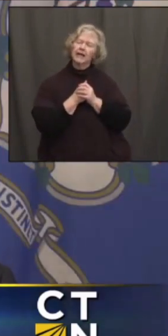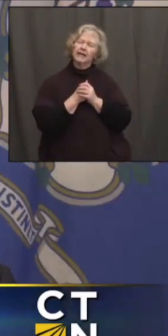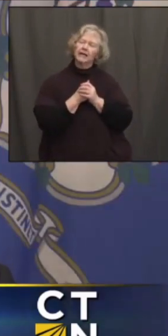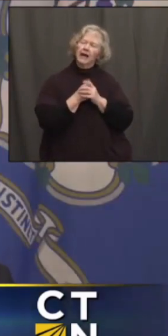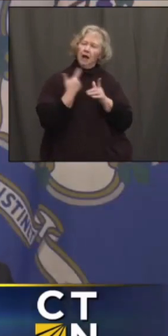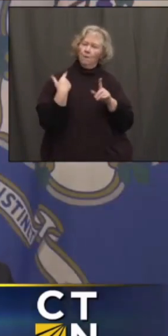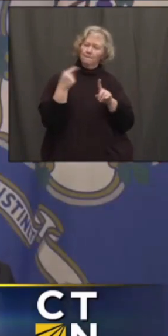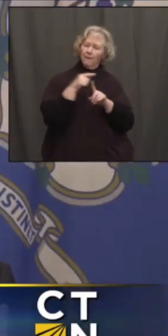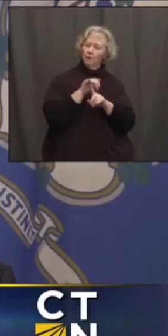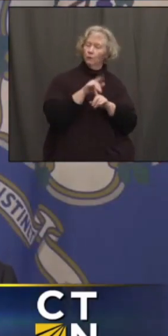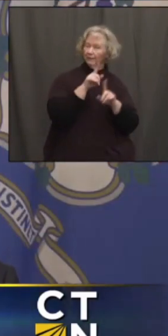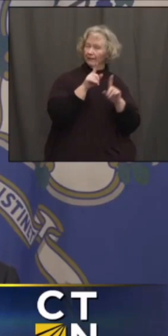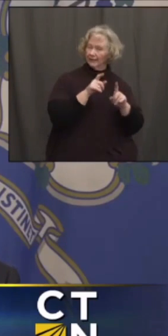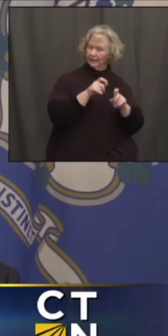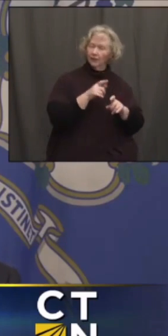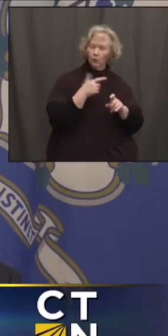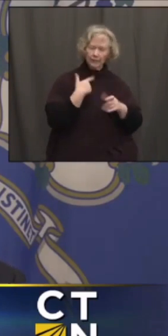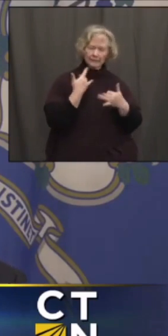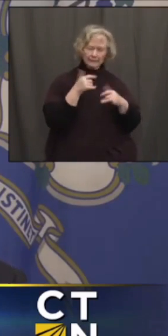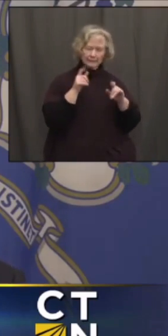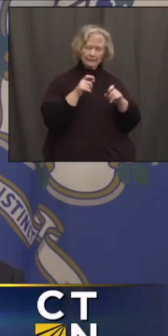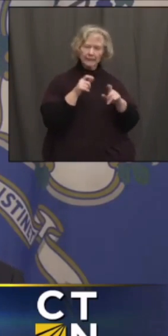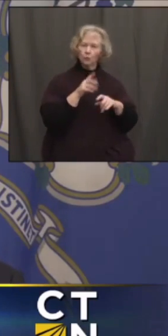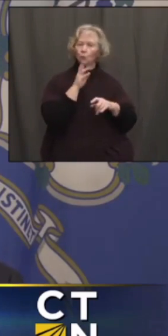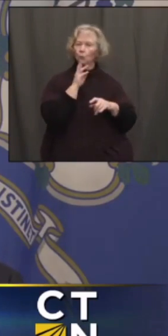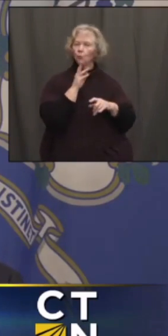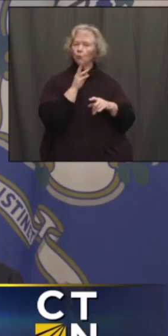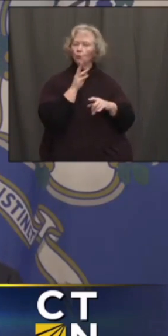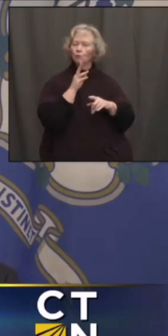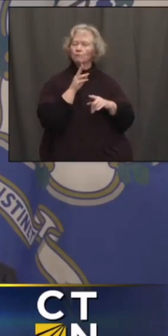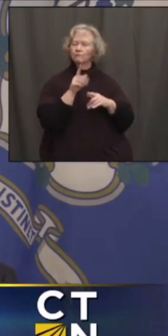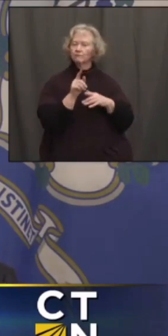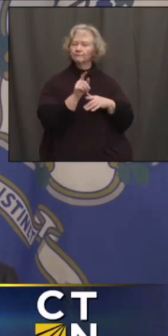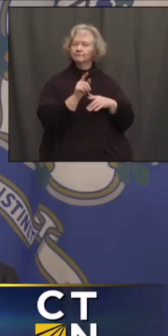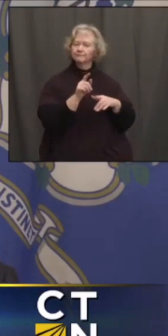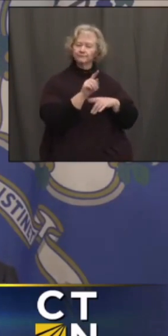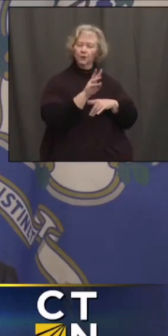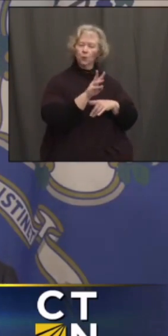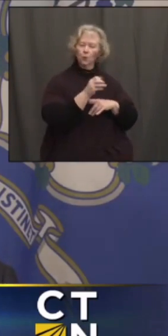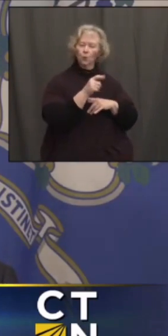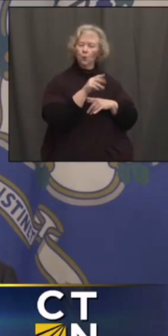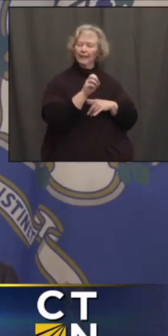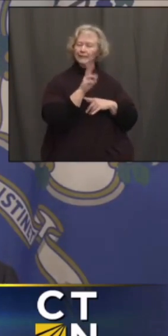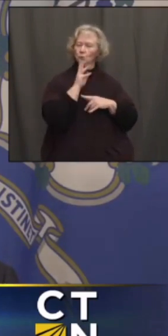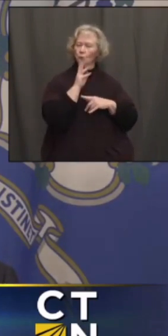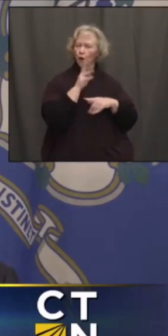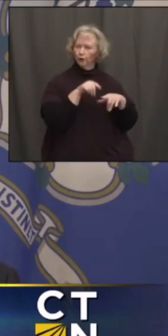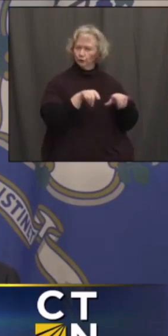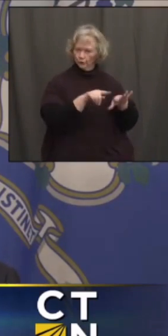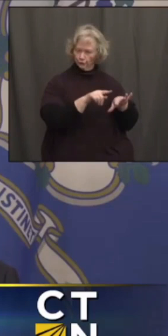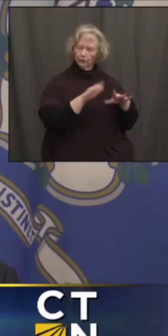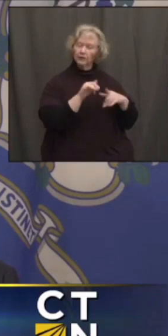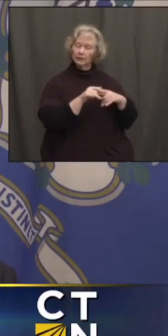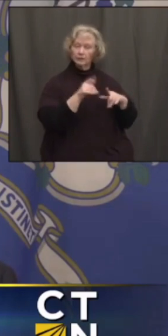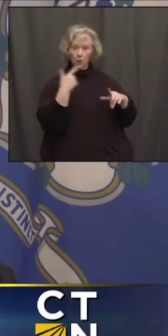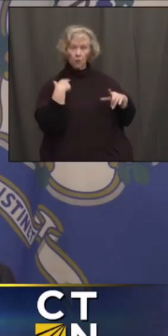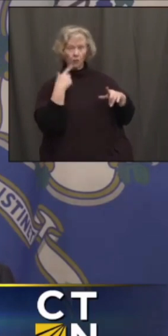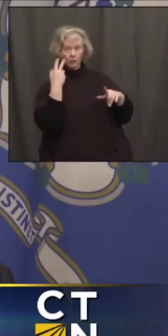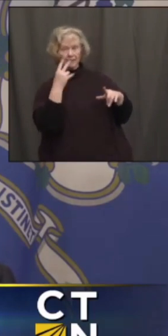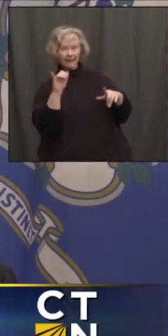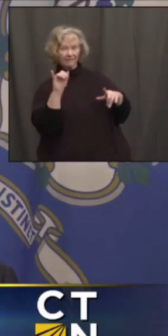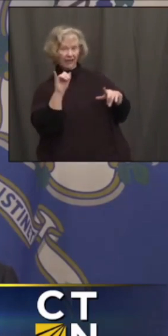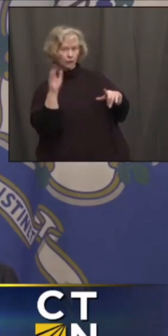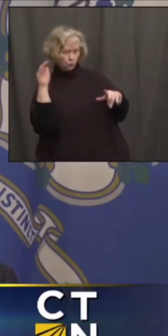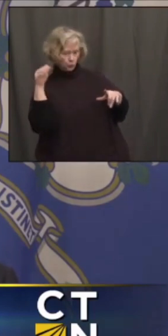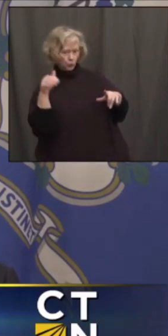we do a lot of the wastewater testing, and so we're not out of the woods. The infection rate was going down, and now it's sort